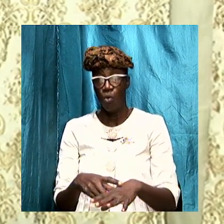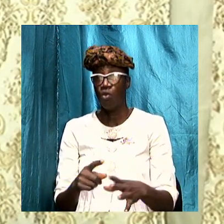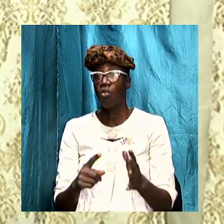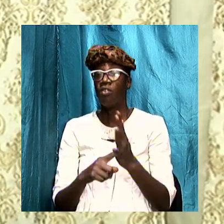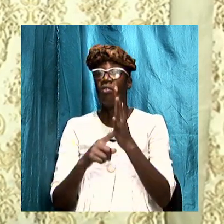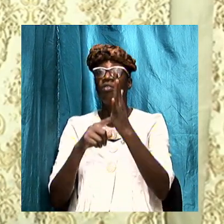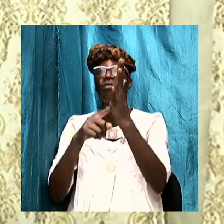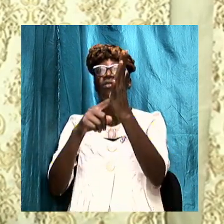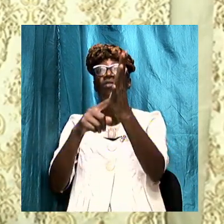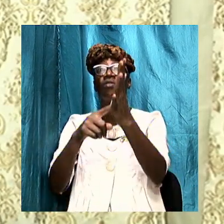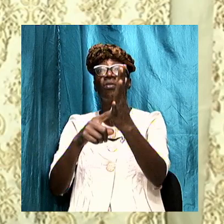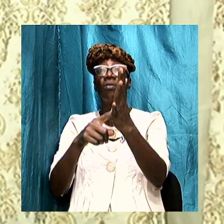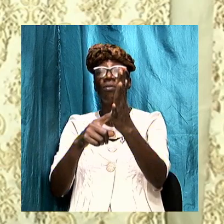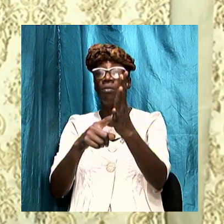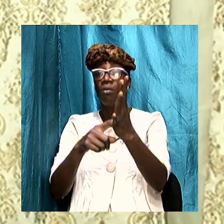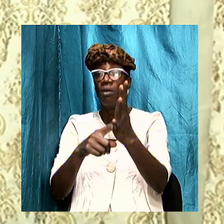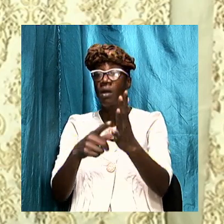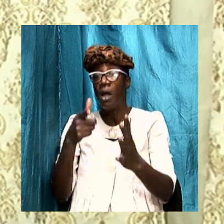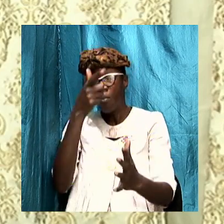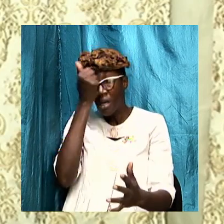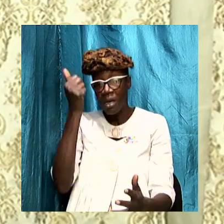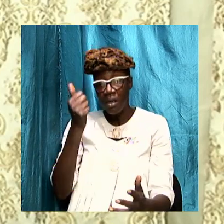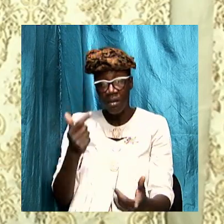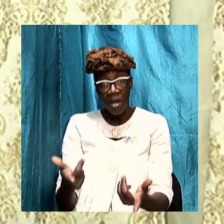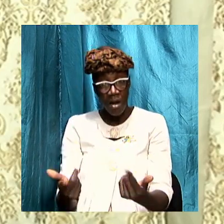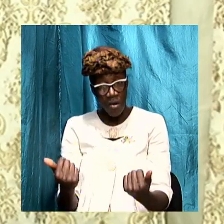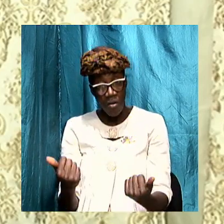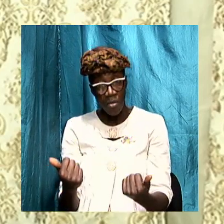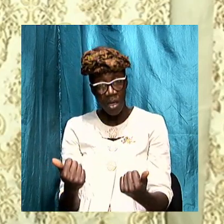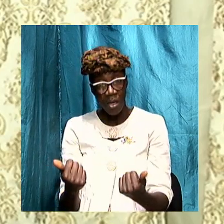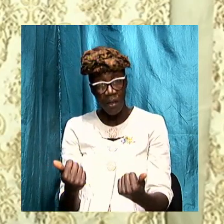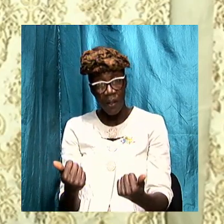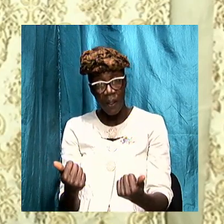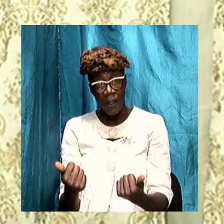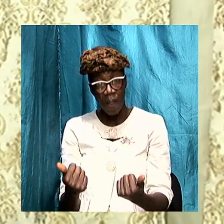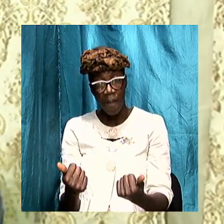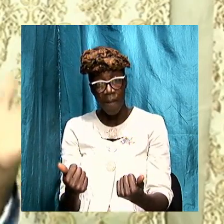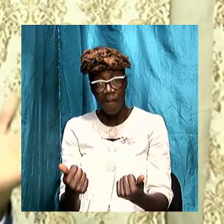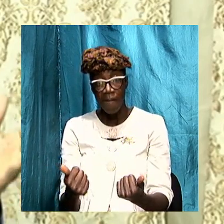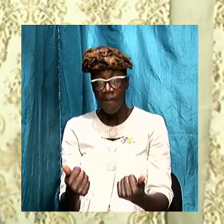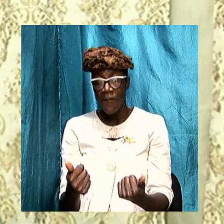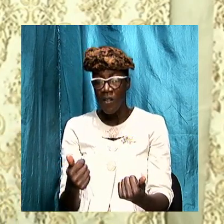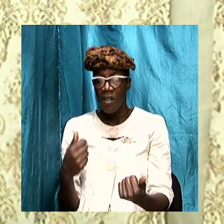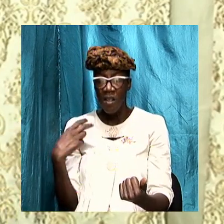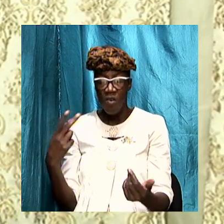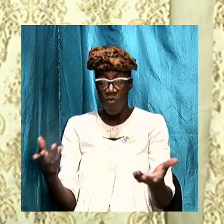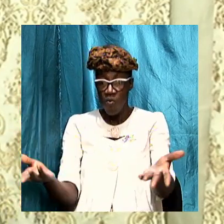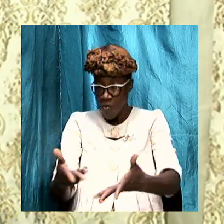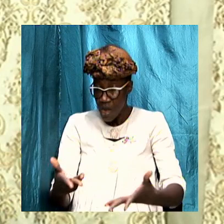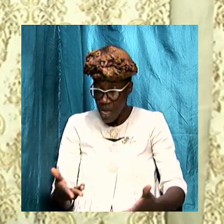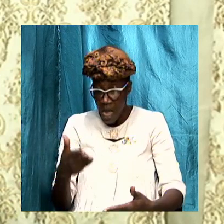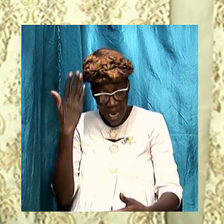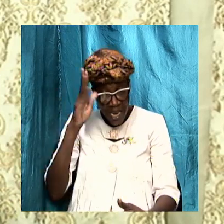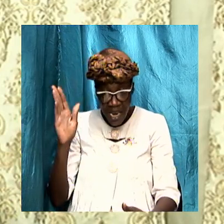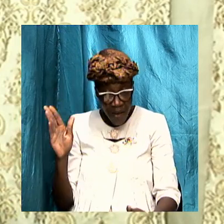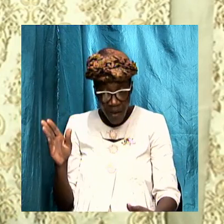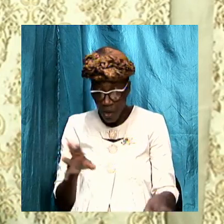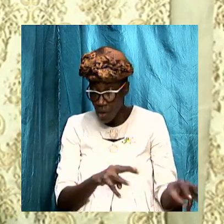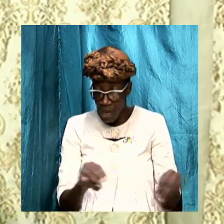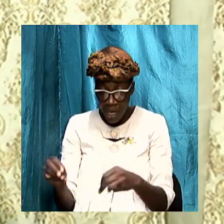because they were coming but we were never to leave believing